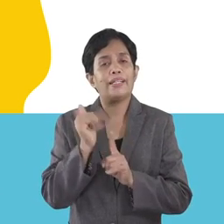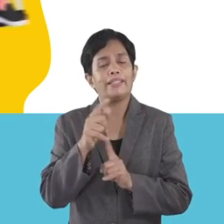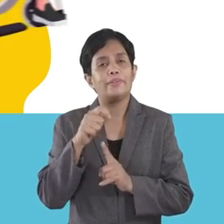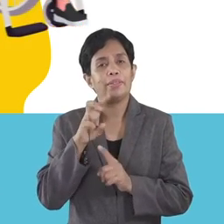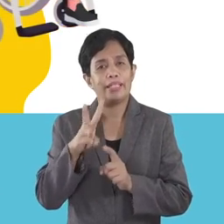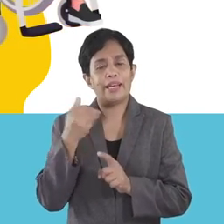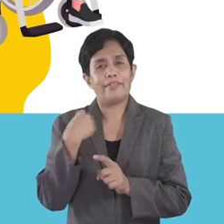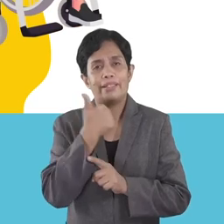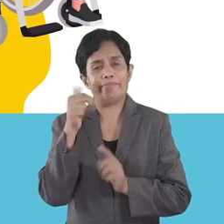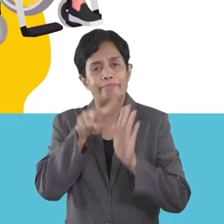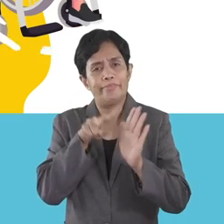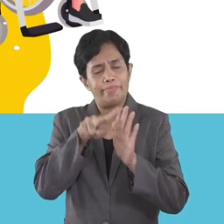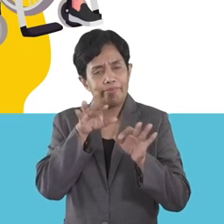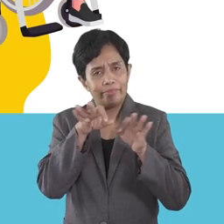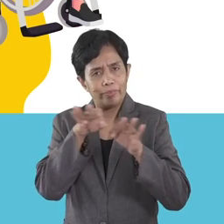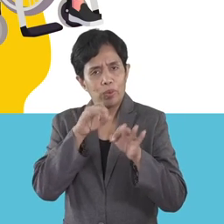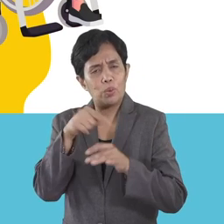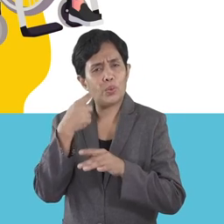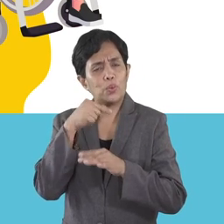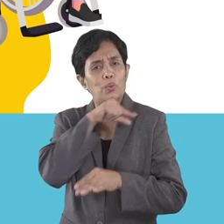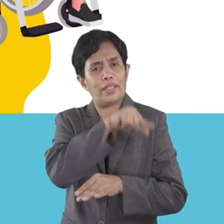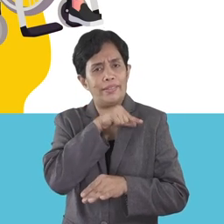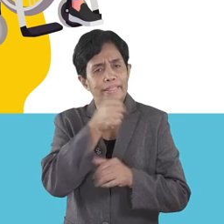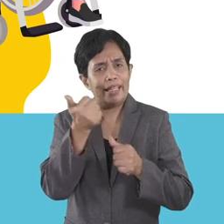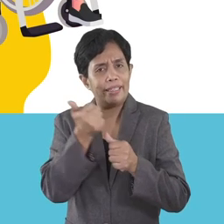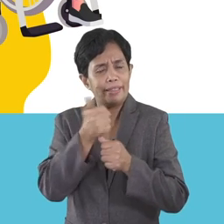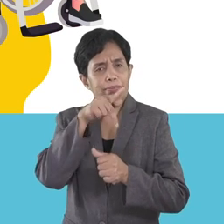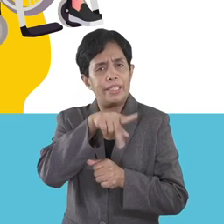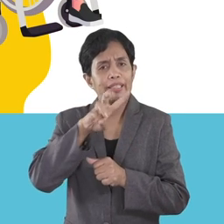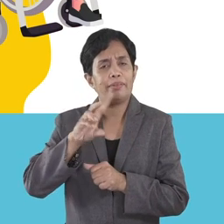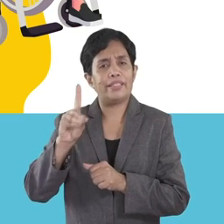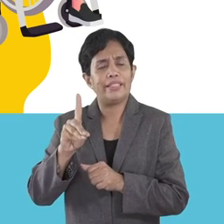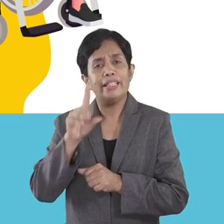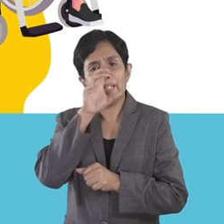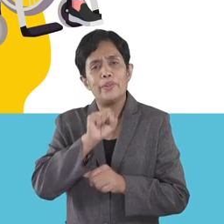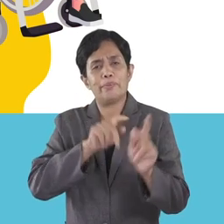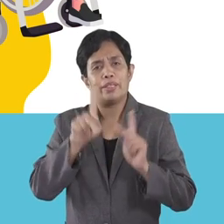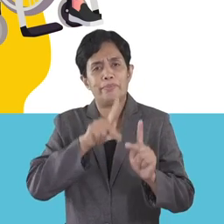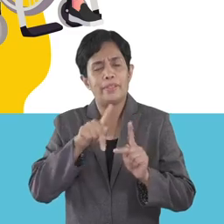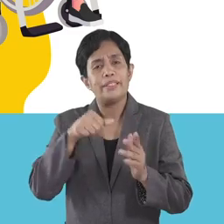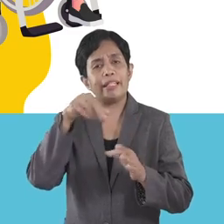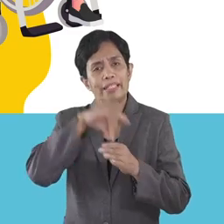the way, we have another video explaining who are qualified to assist PWD and senior voters on Election Day.